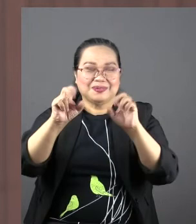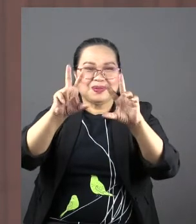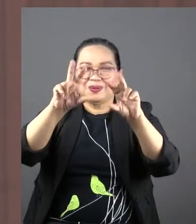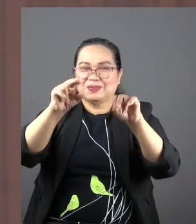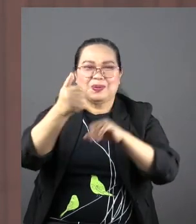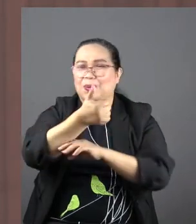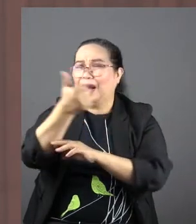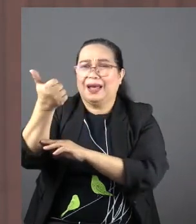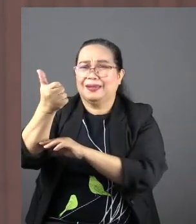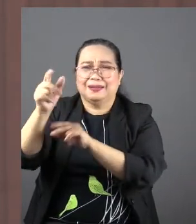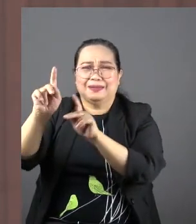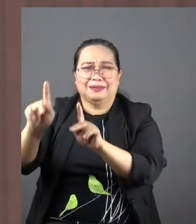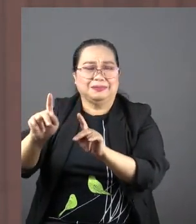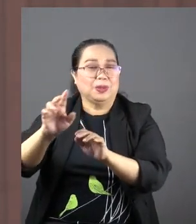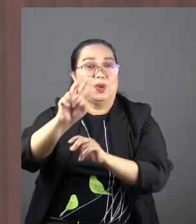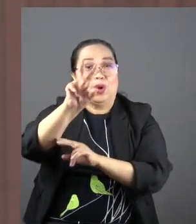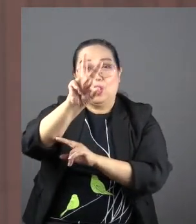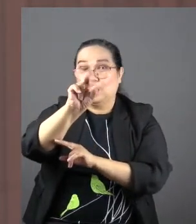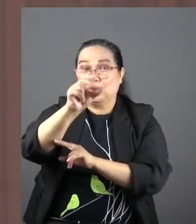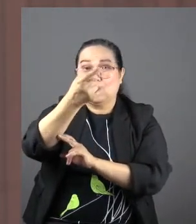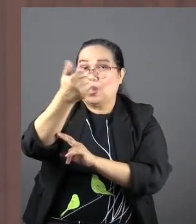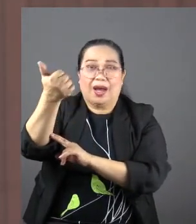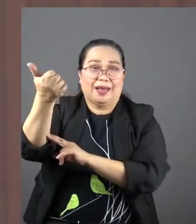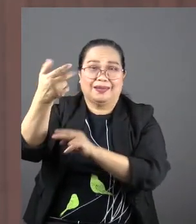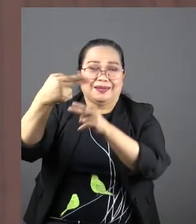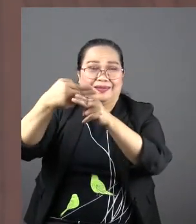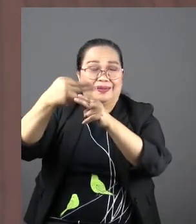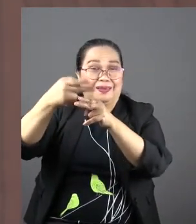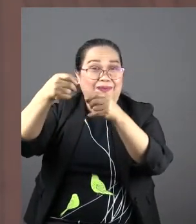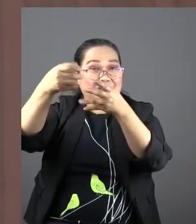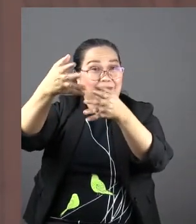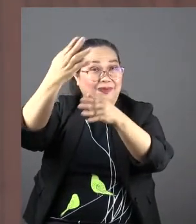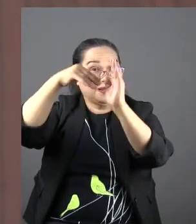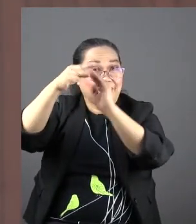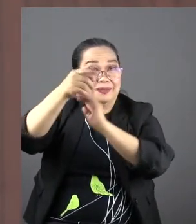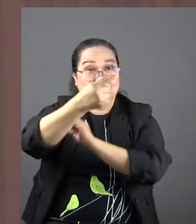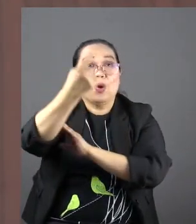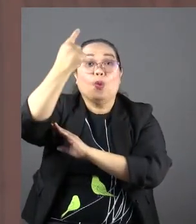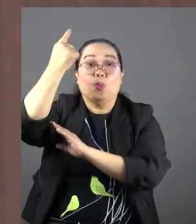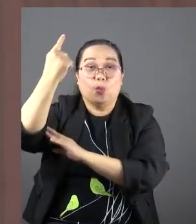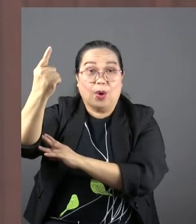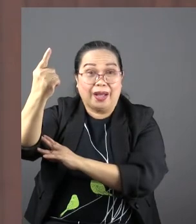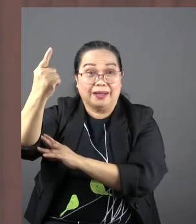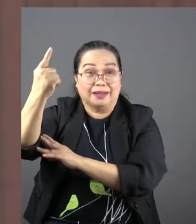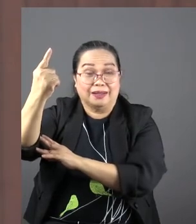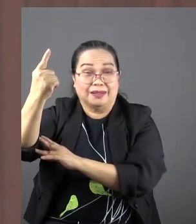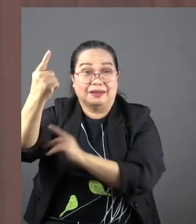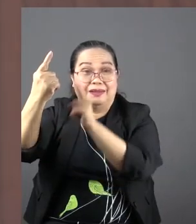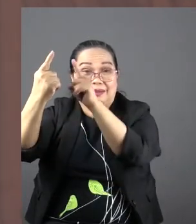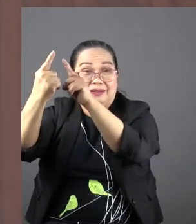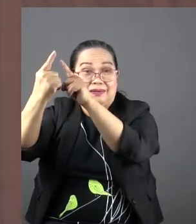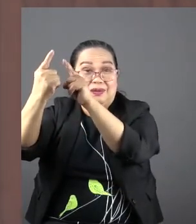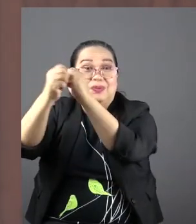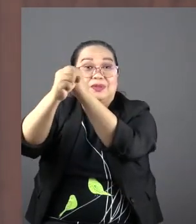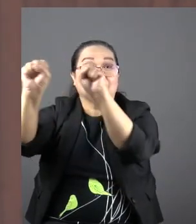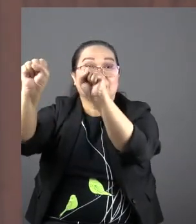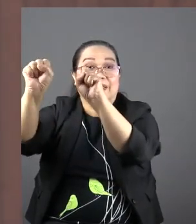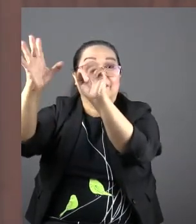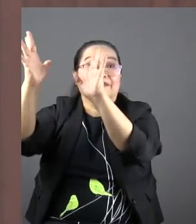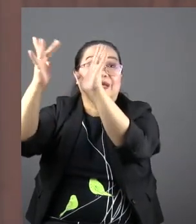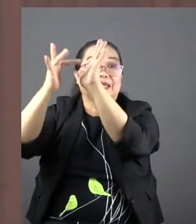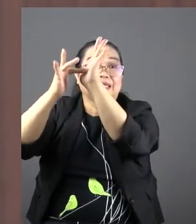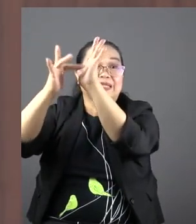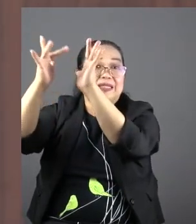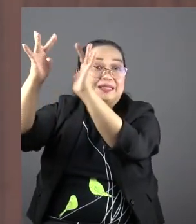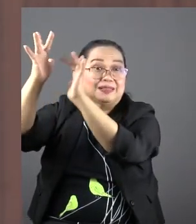one else, for there is no other name under heaven given among men by which we must be saved. Why